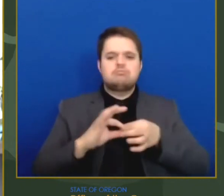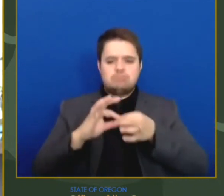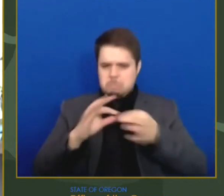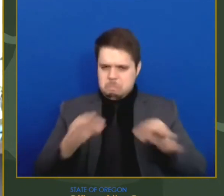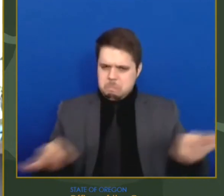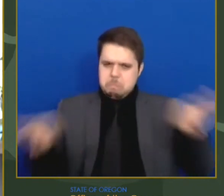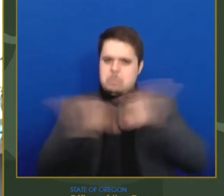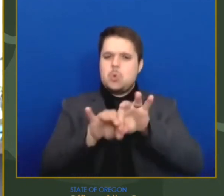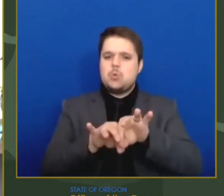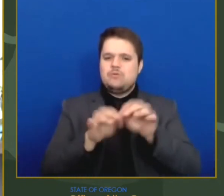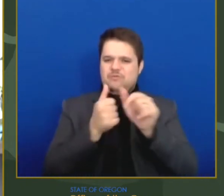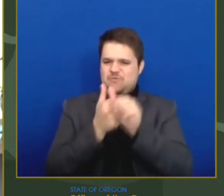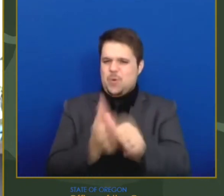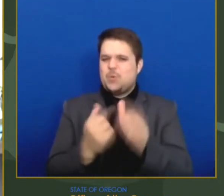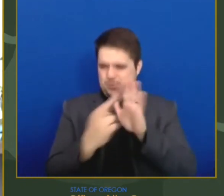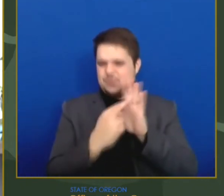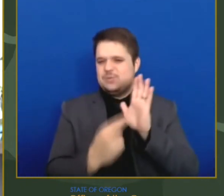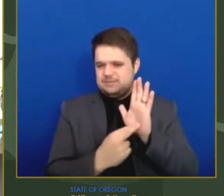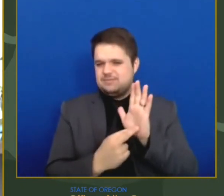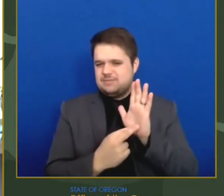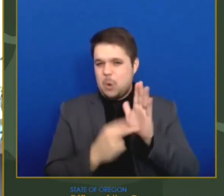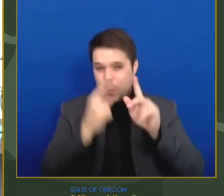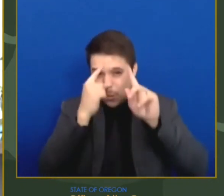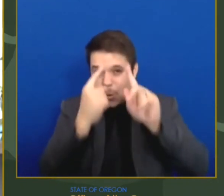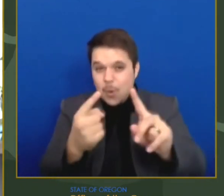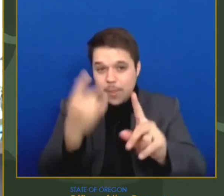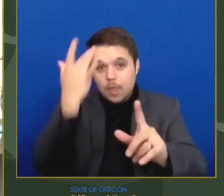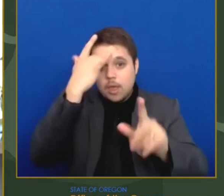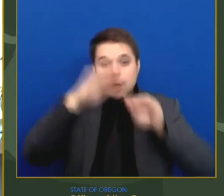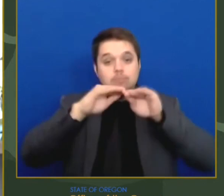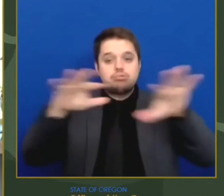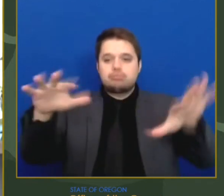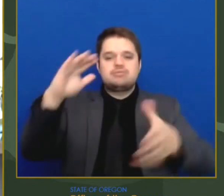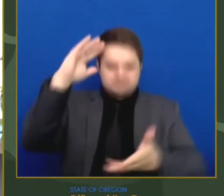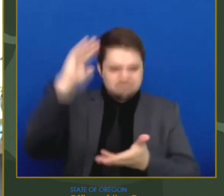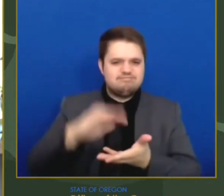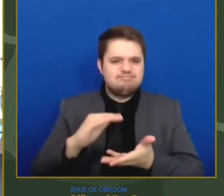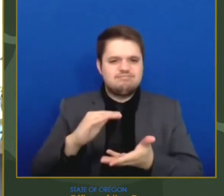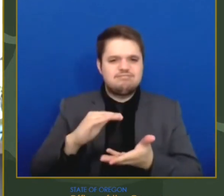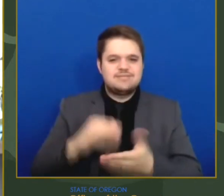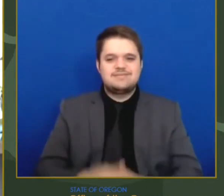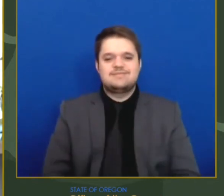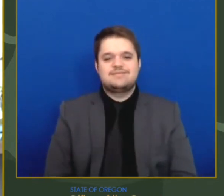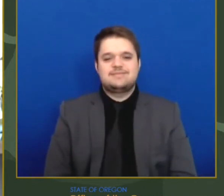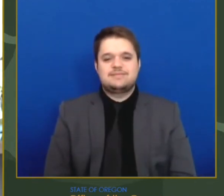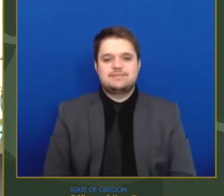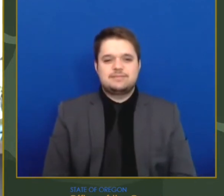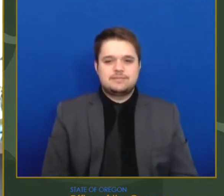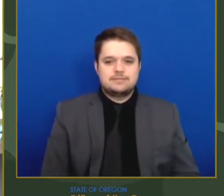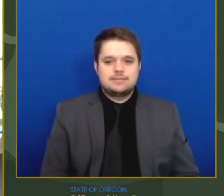illness and slow the spread of COVID-19 as we cross the finish line. Thank you.